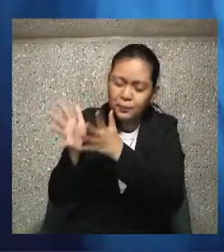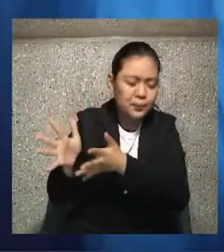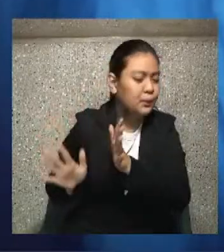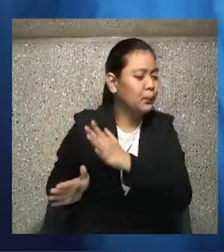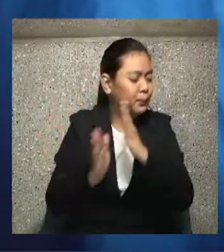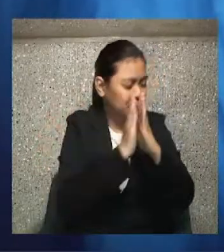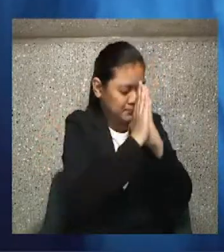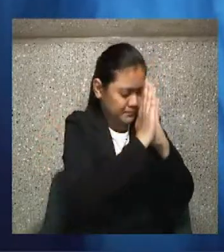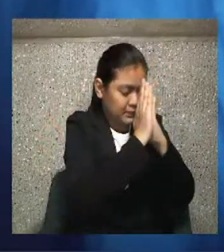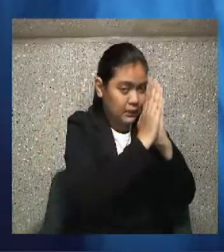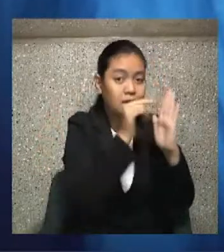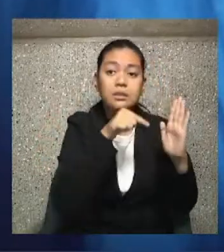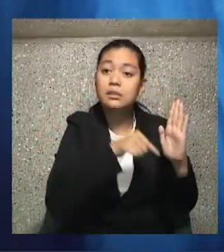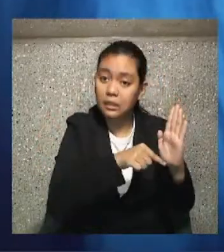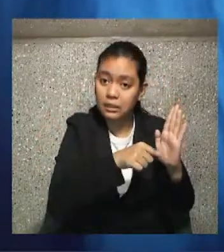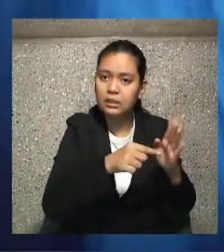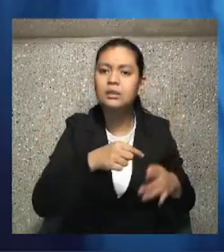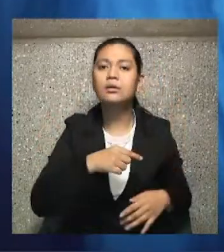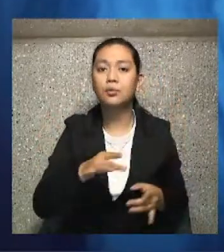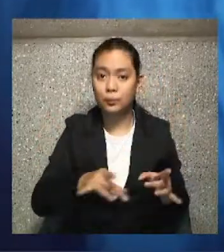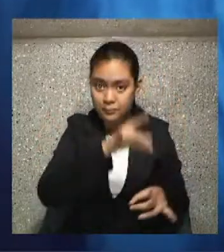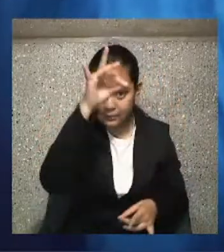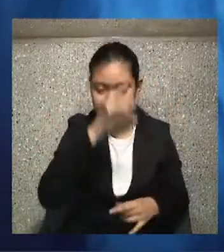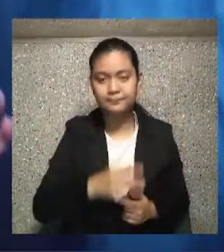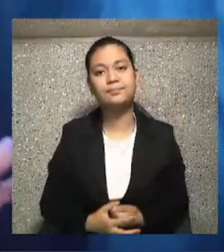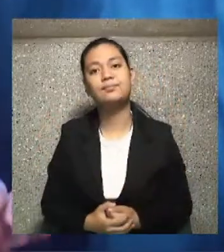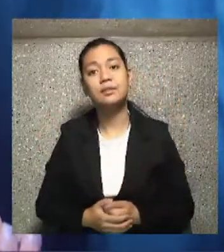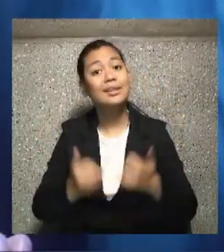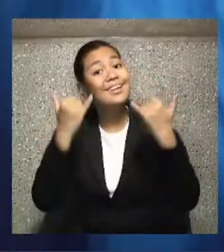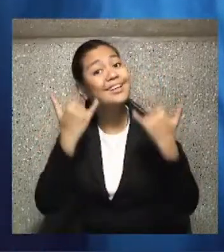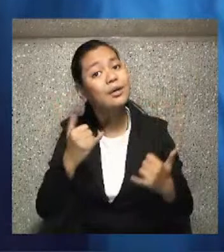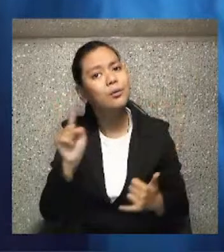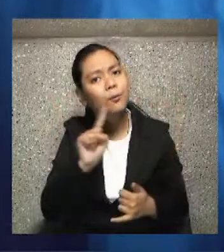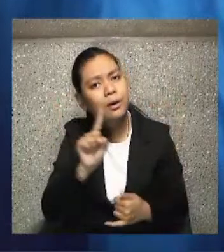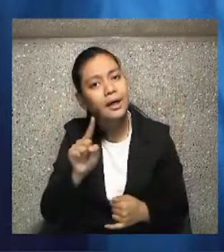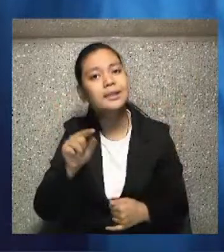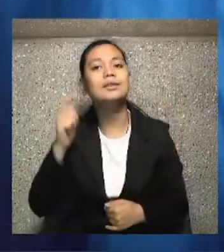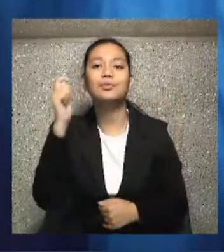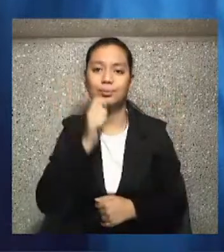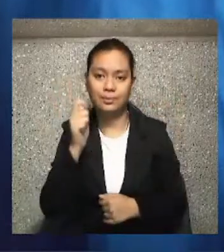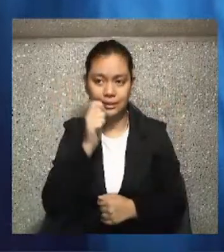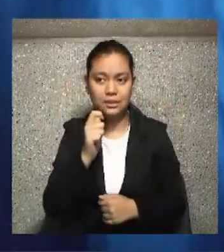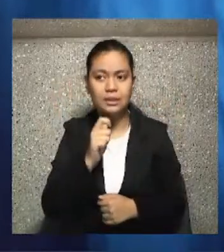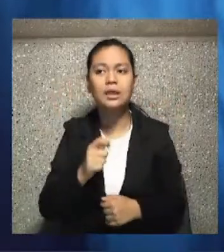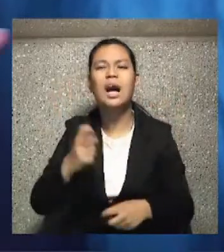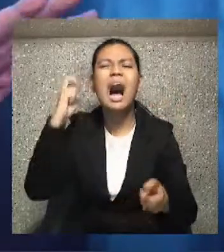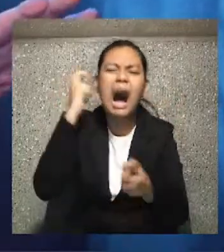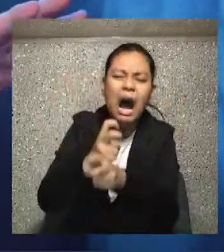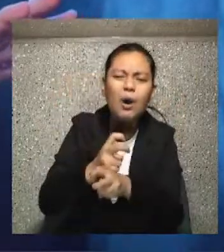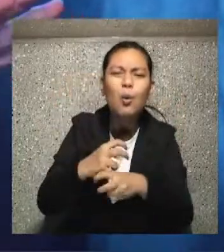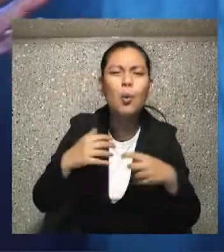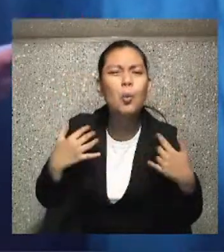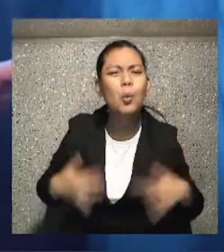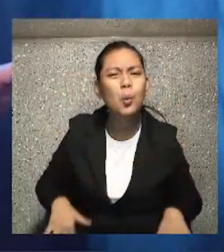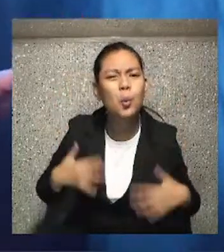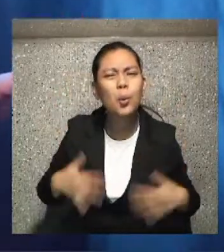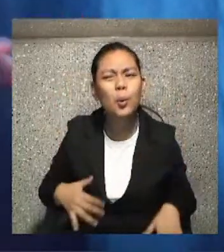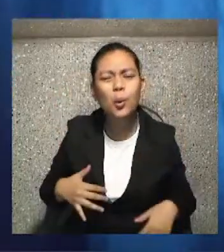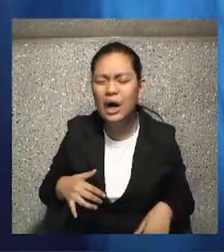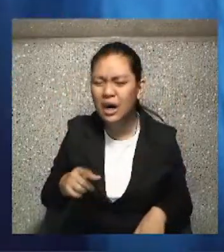spiritually. Okay? So that's Monday. Tuesday's the difficult one. I used to call this before